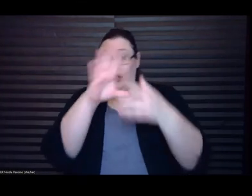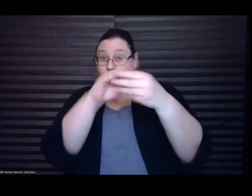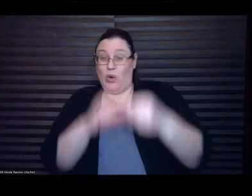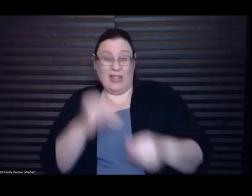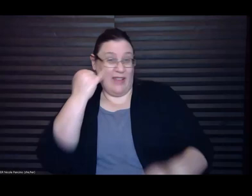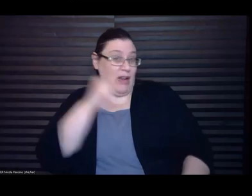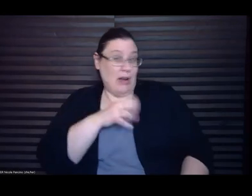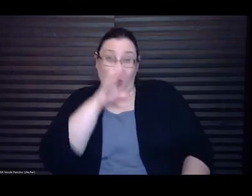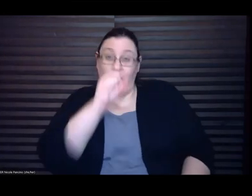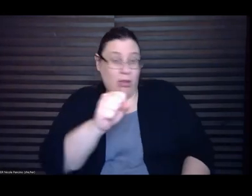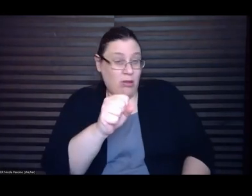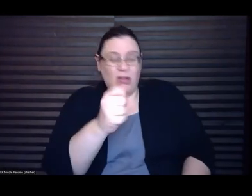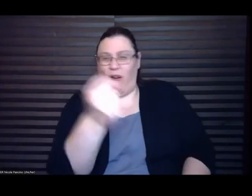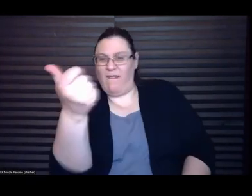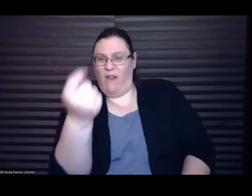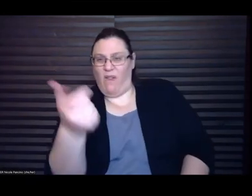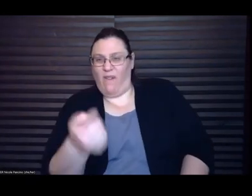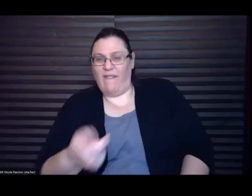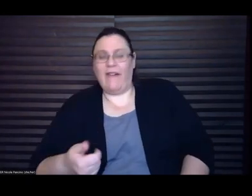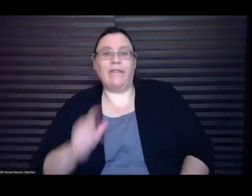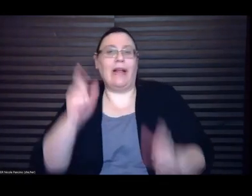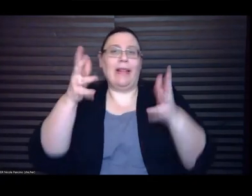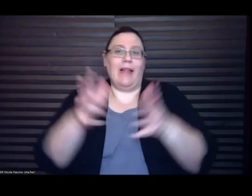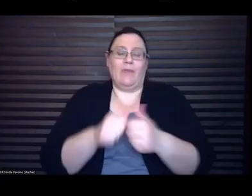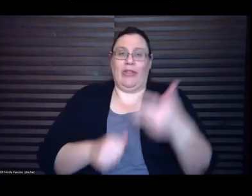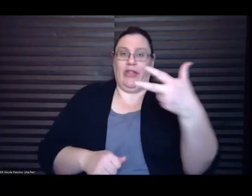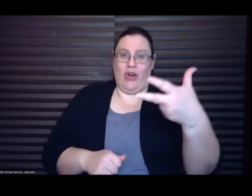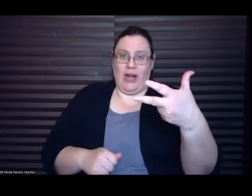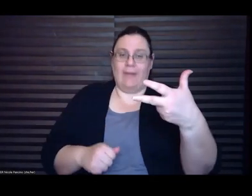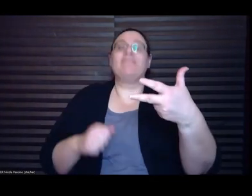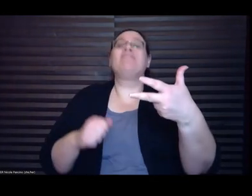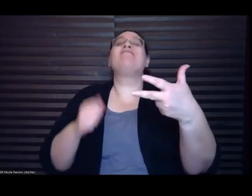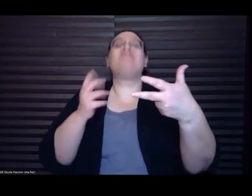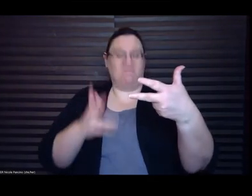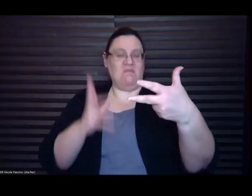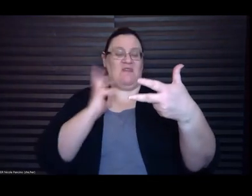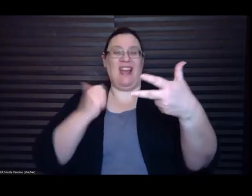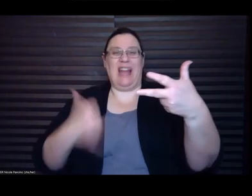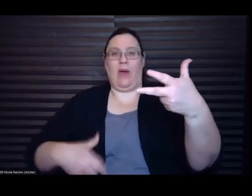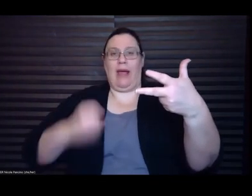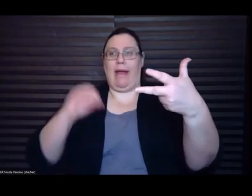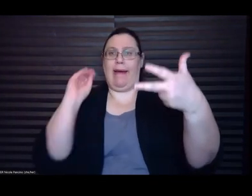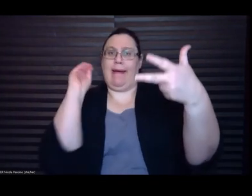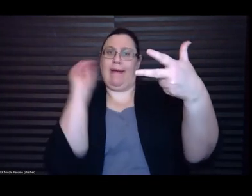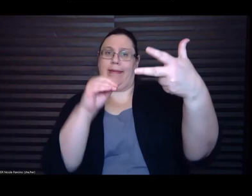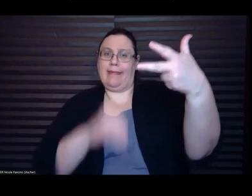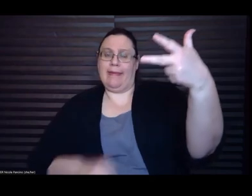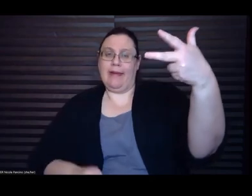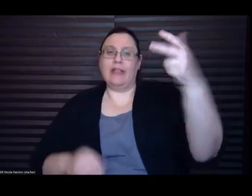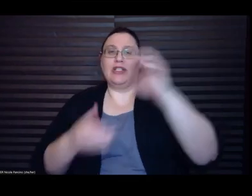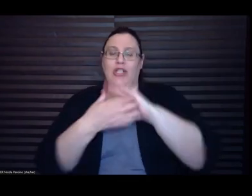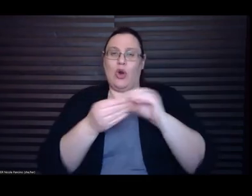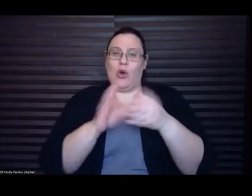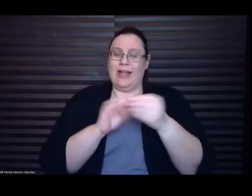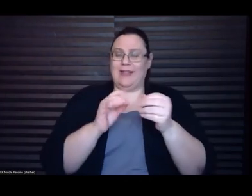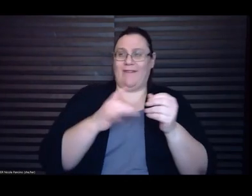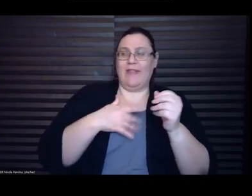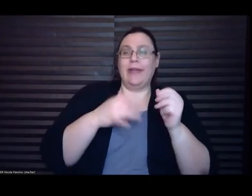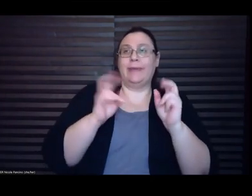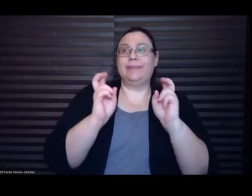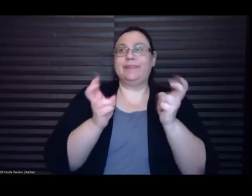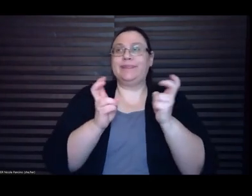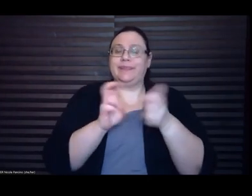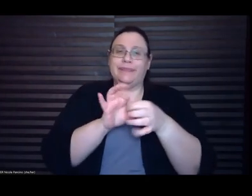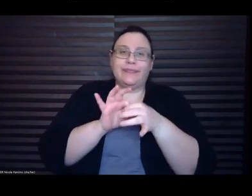to, like, add stories to the collection that feel like they're in conversation with, like, the stories that have remained, which are sort of, you know, thematically around, like, you know,